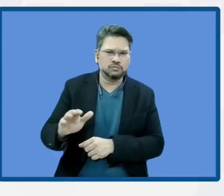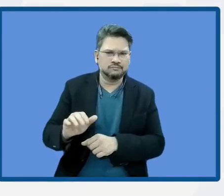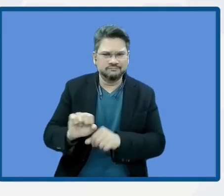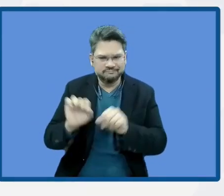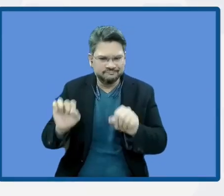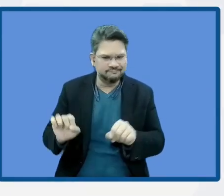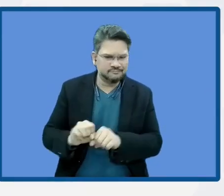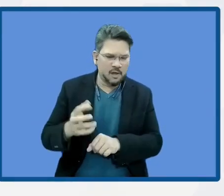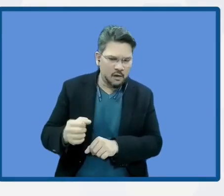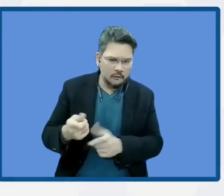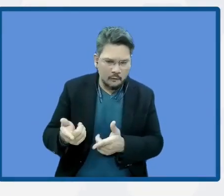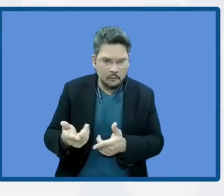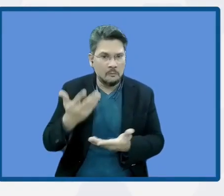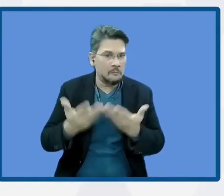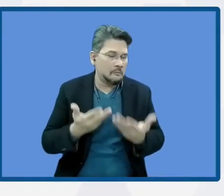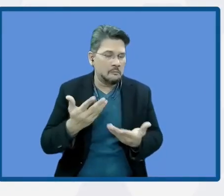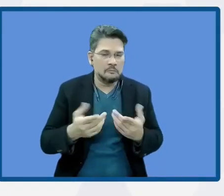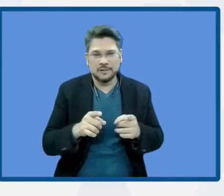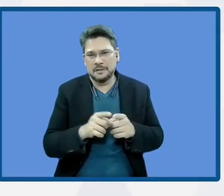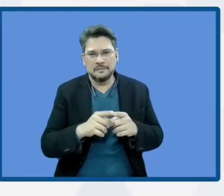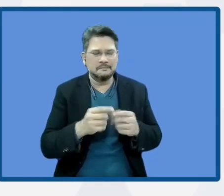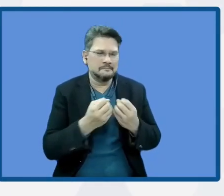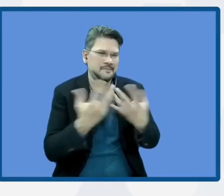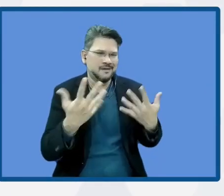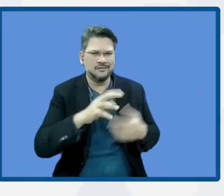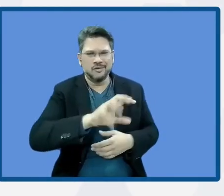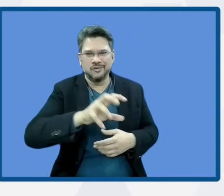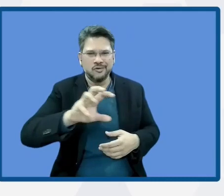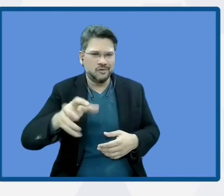and running in different areas.